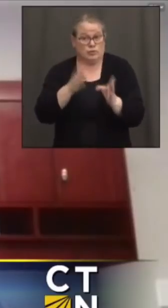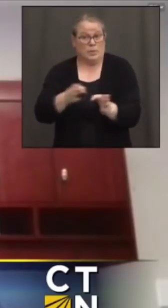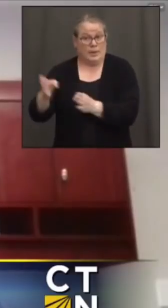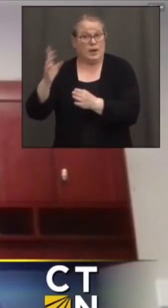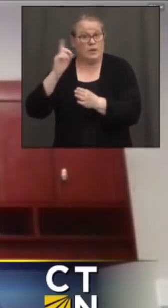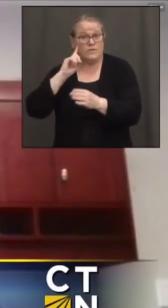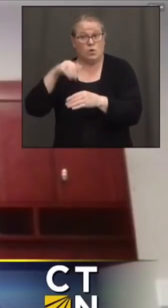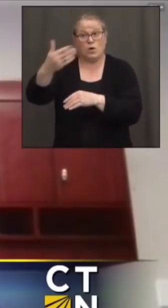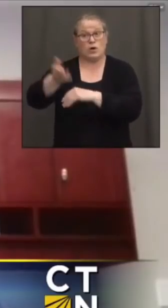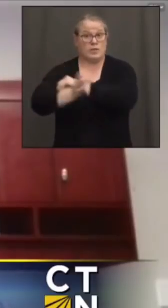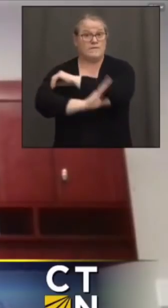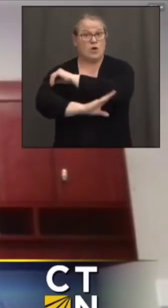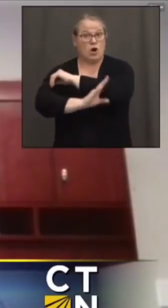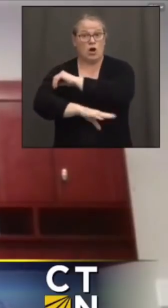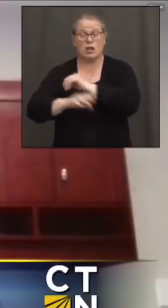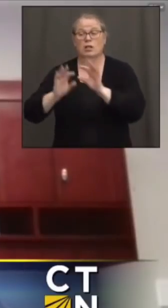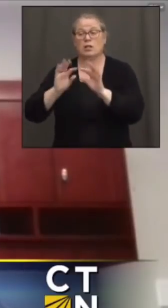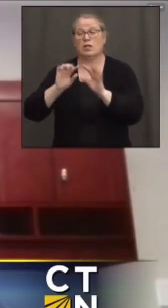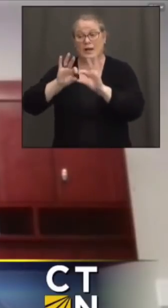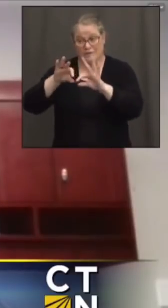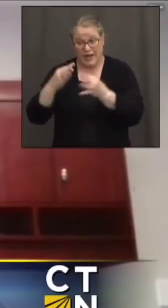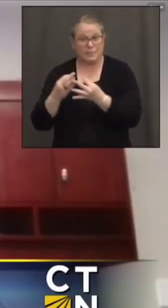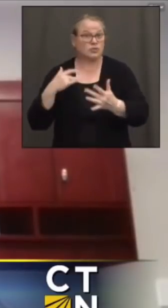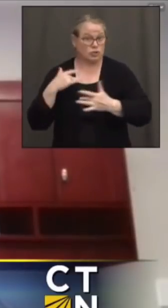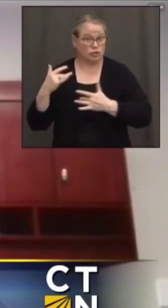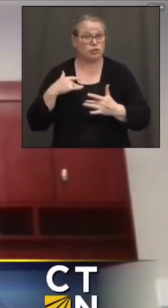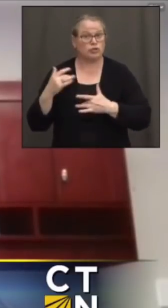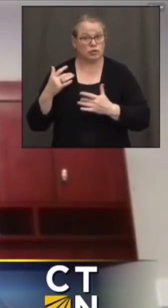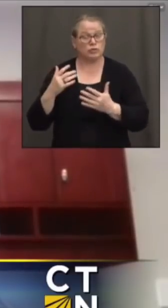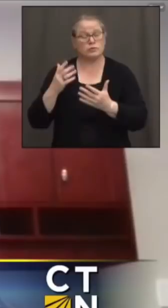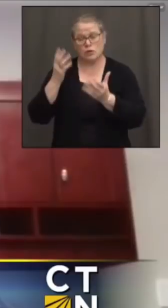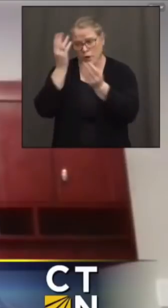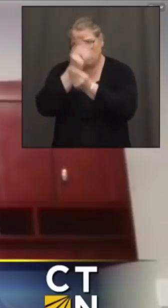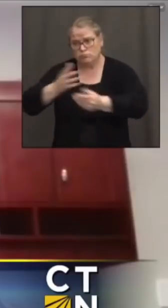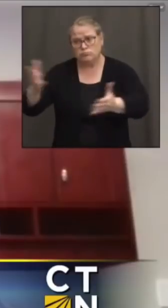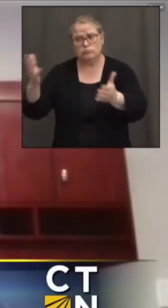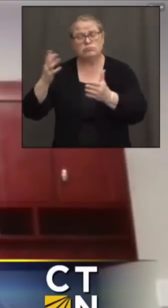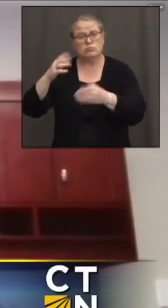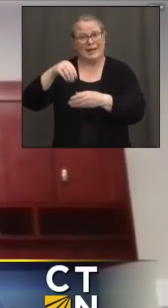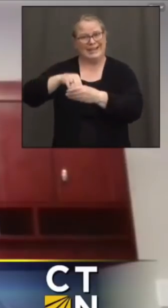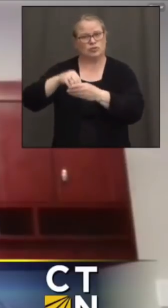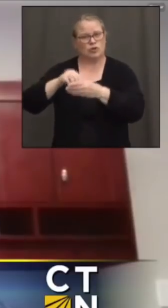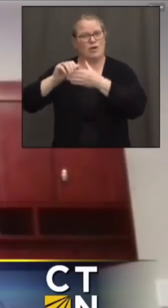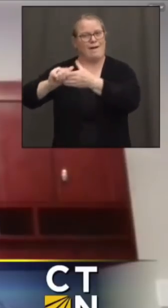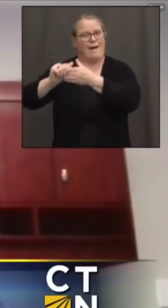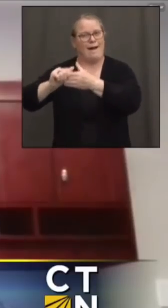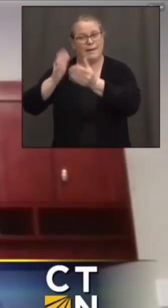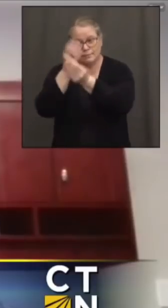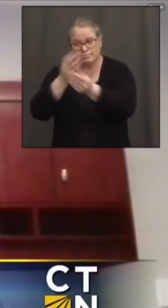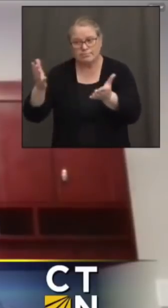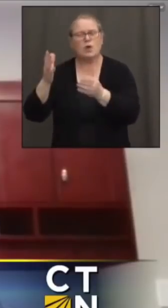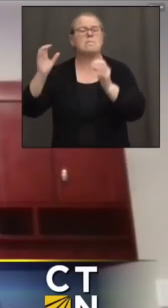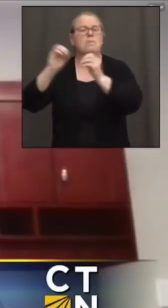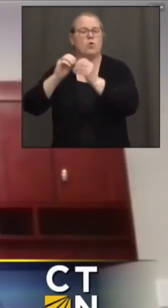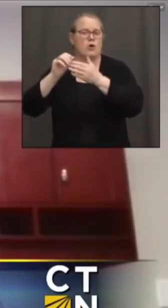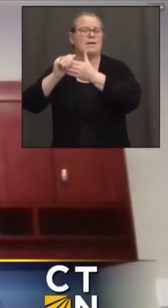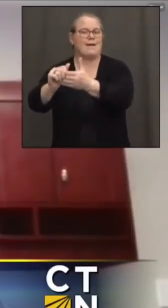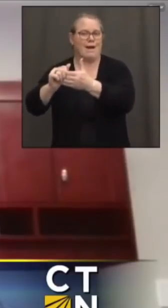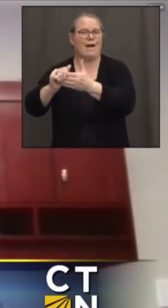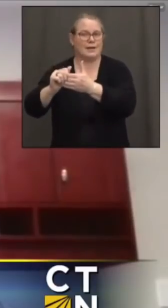needs to happen for the fall. Families are of concern. And so we provided interim guidance, but we'll certainly be developing further guidance